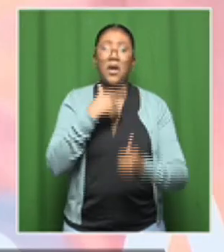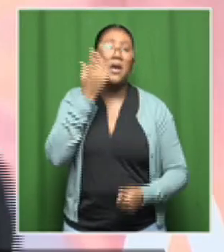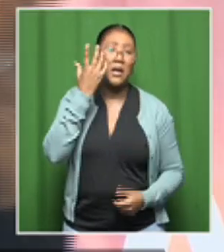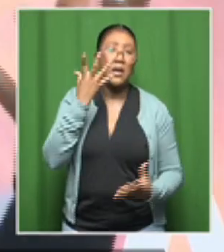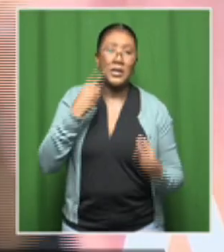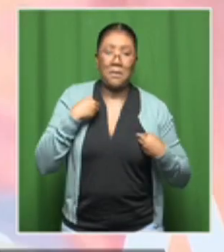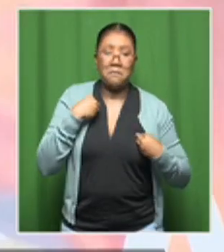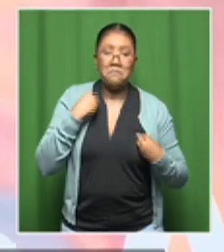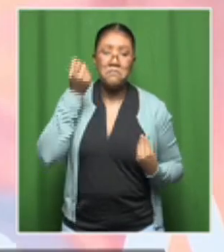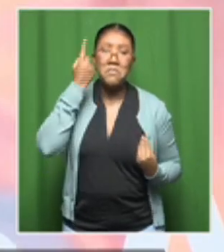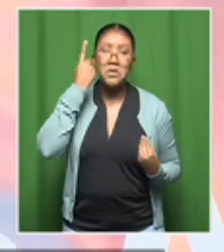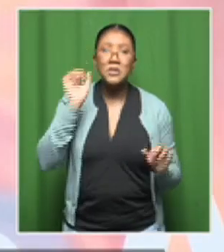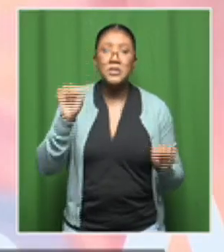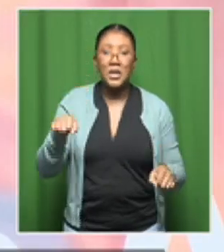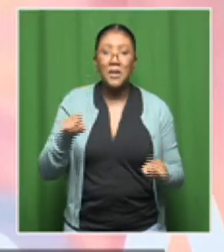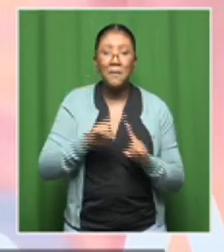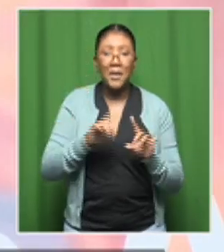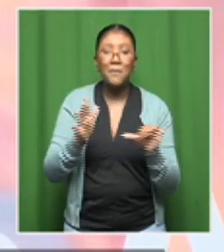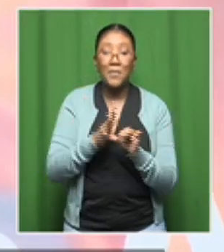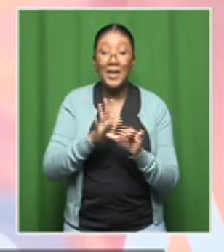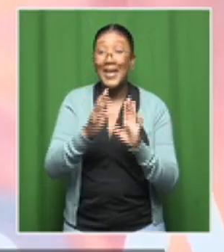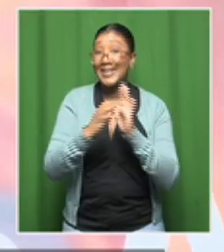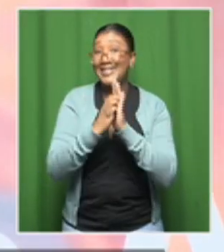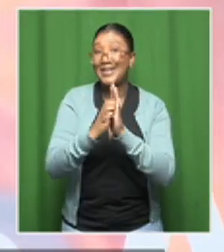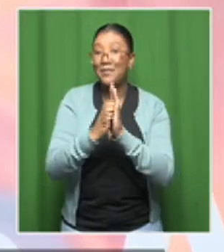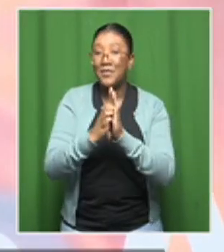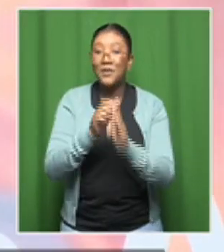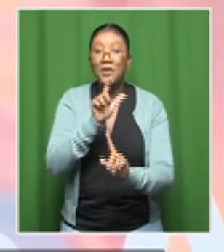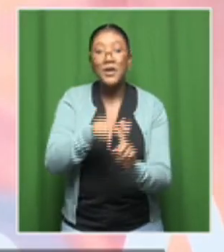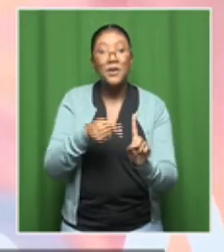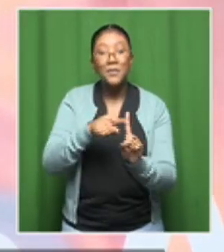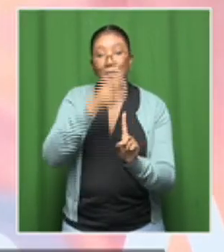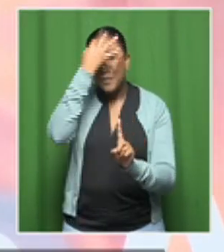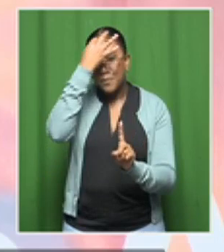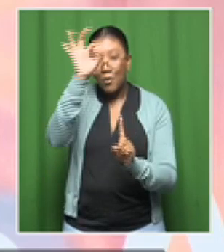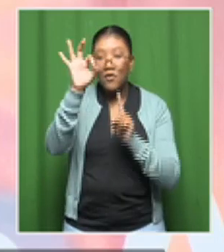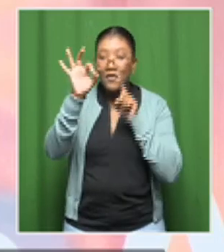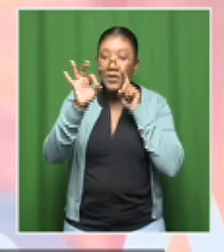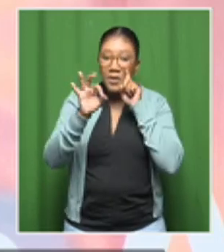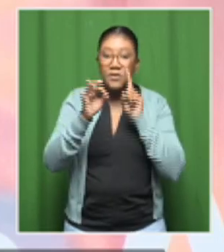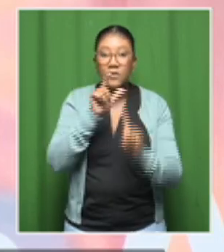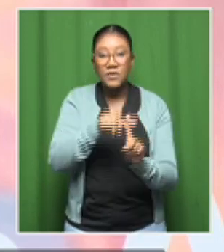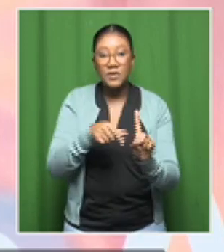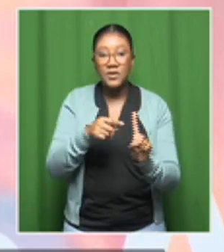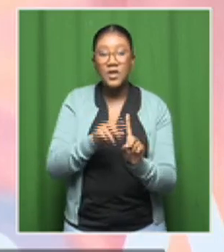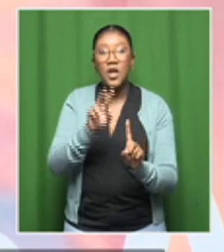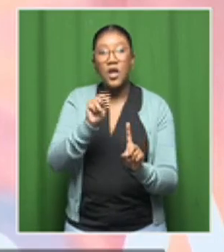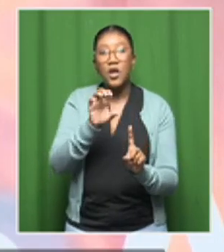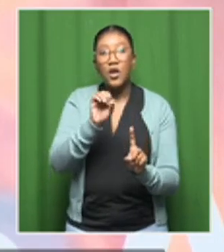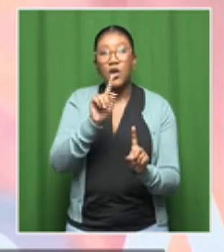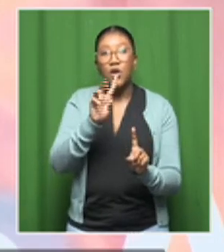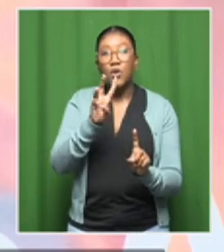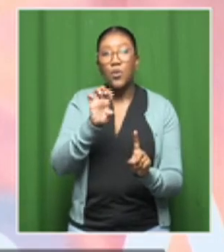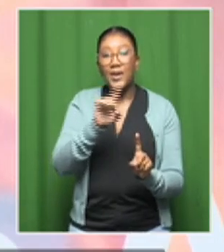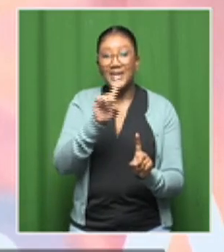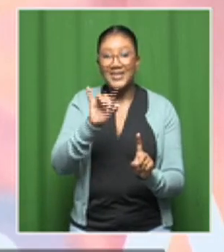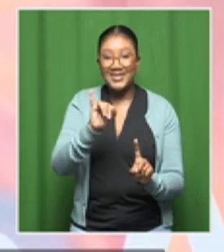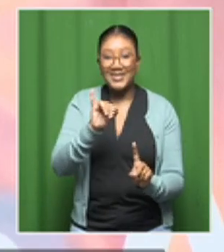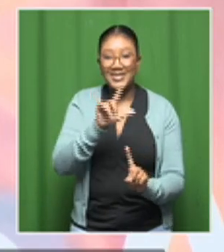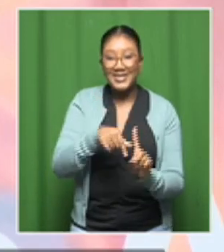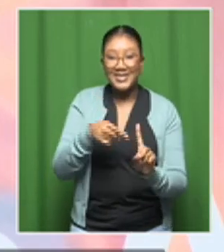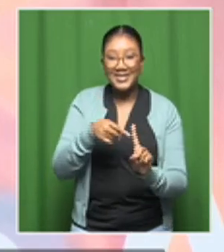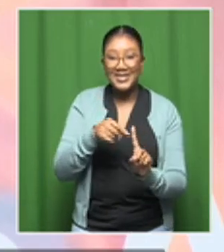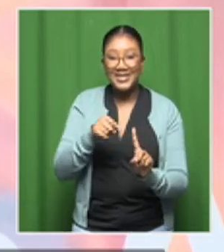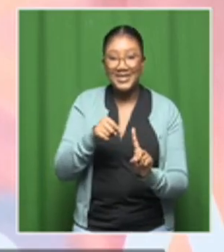let's take an example of Professor Nkwazi, the one who was our